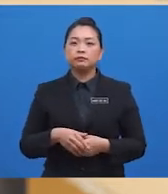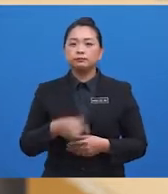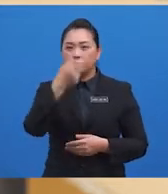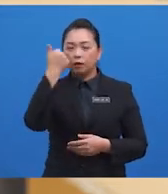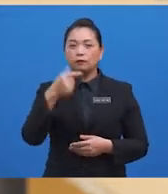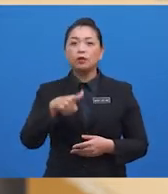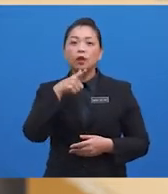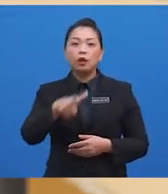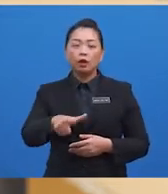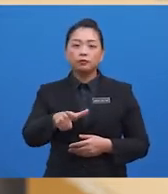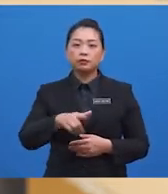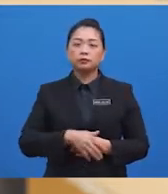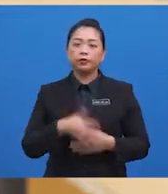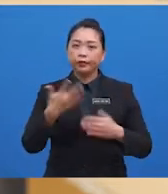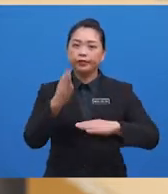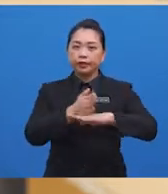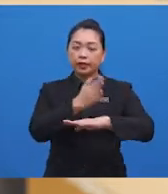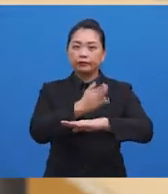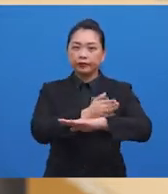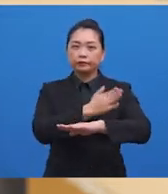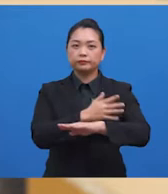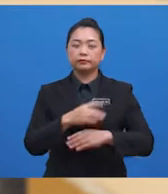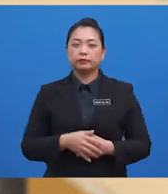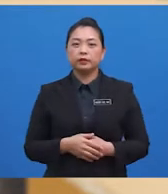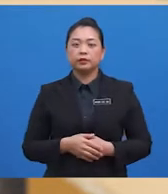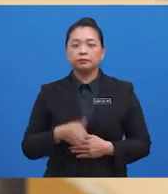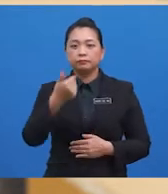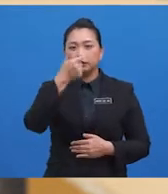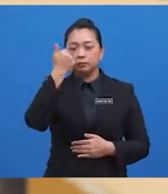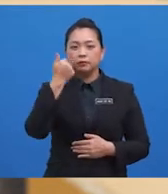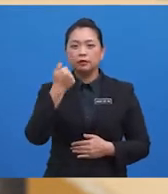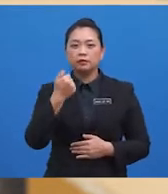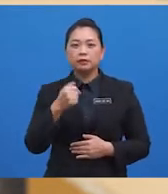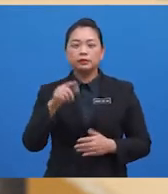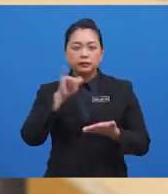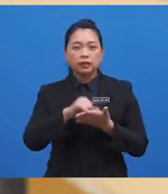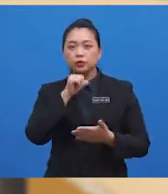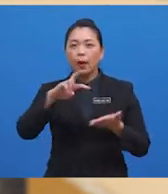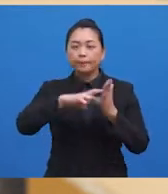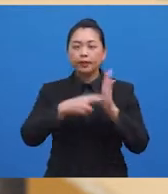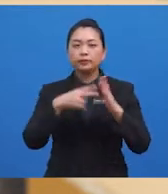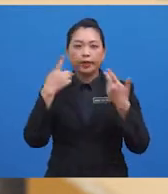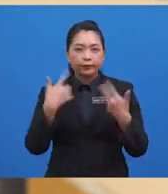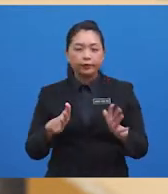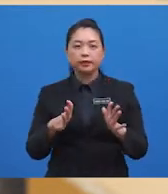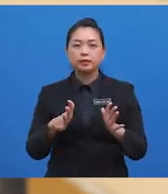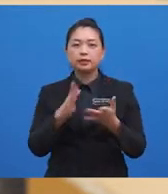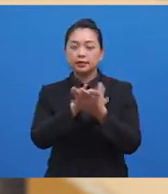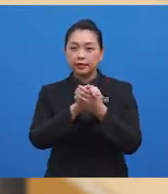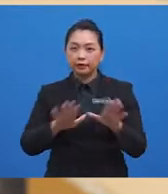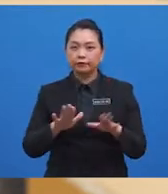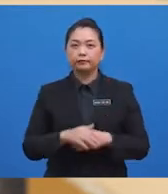drugs. However, that does not mean they are invincible to the dangerous consequences of drug addiction.